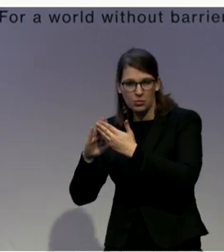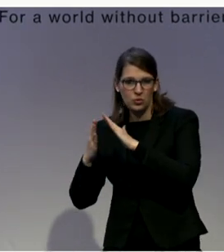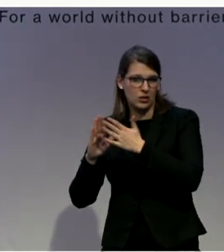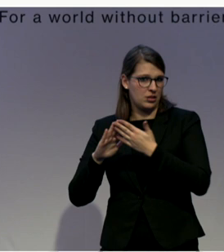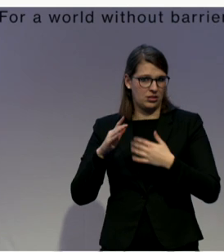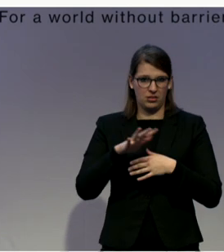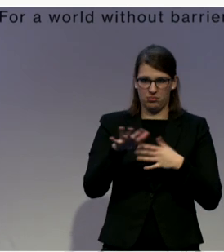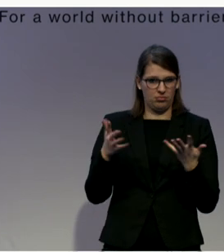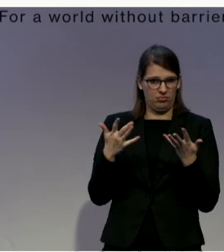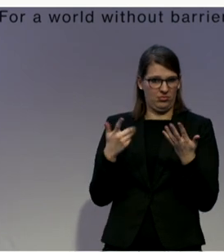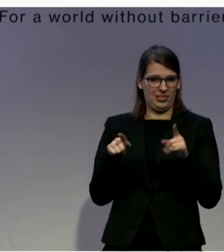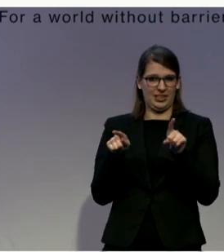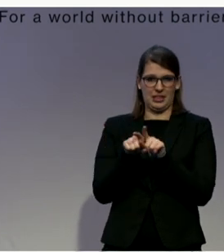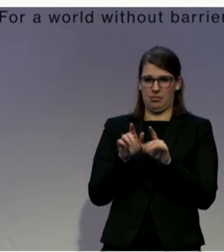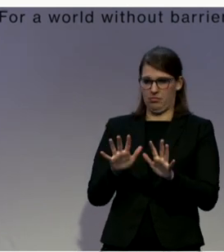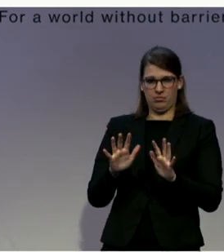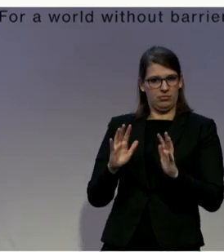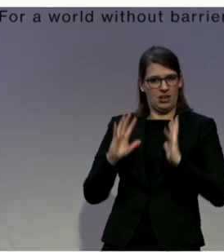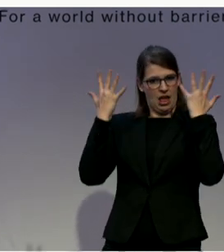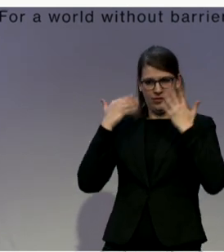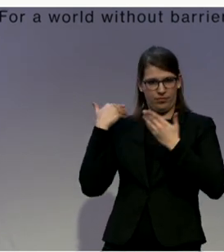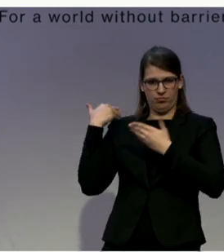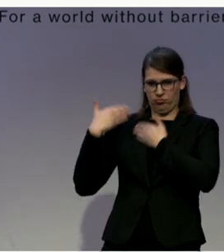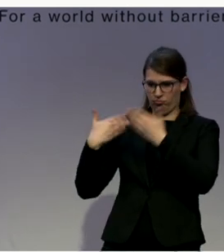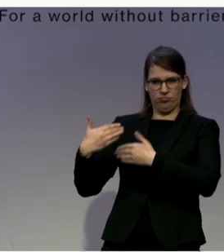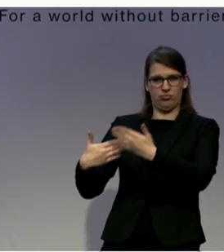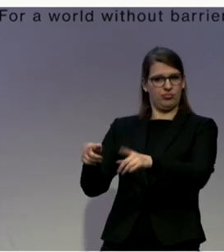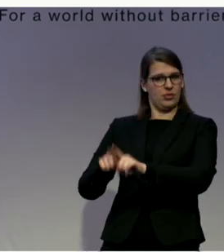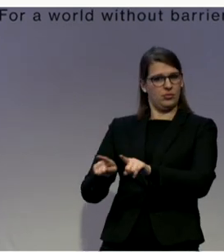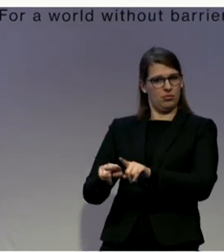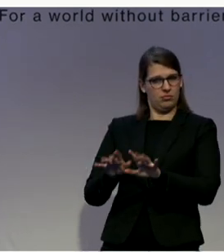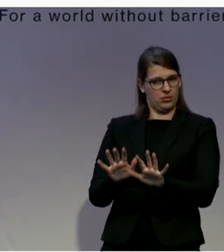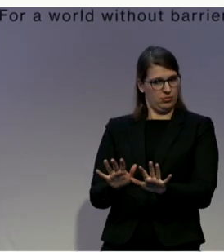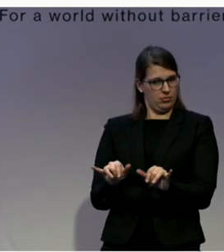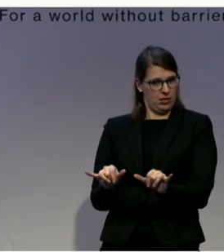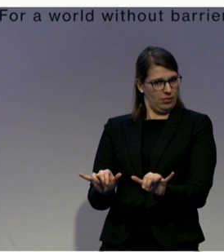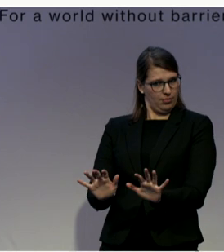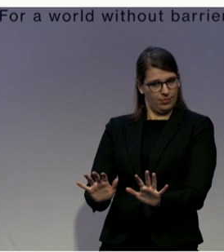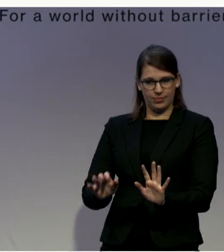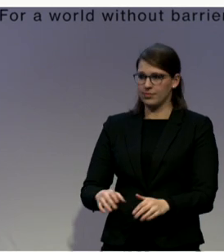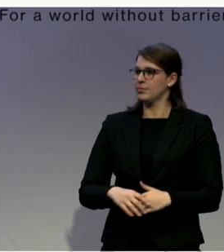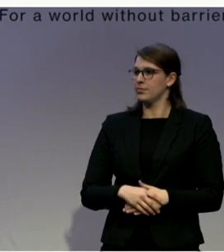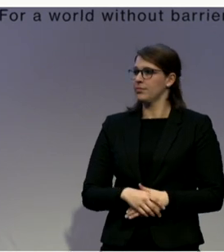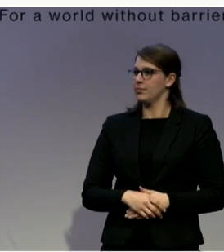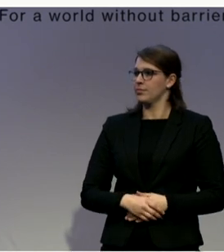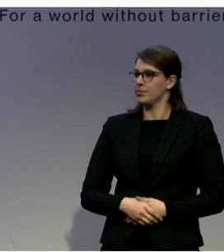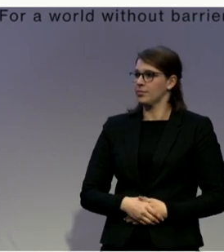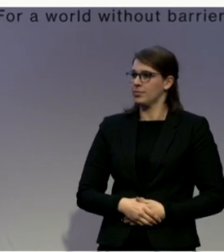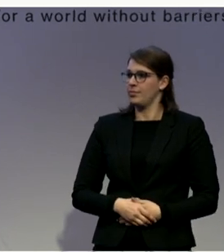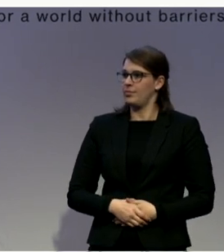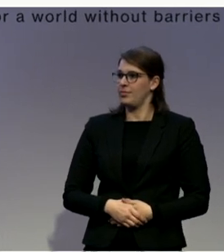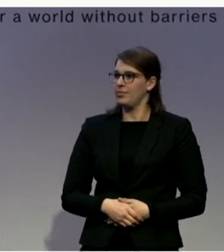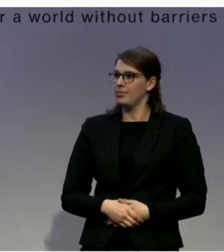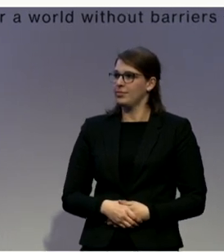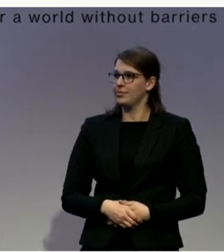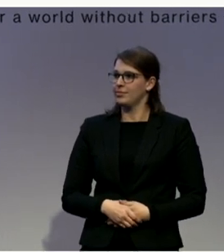But you have given a critique of group homes, but did not tell